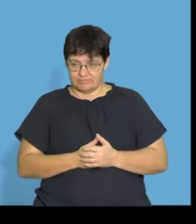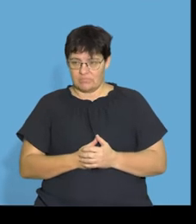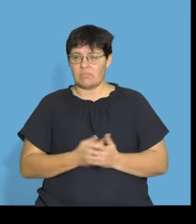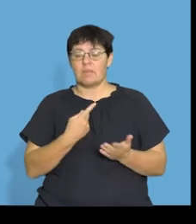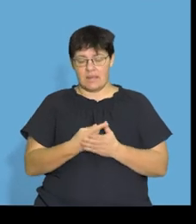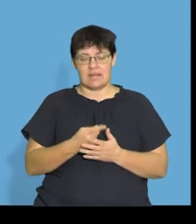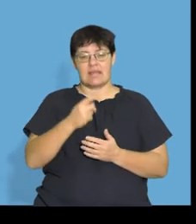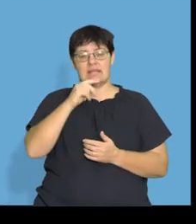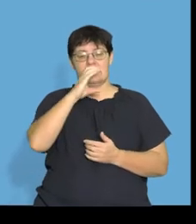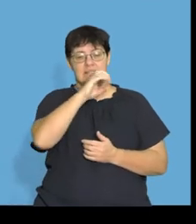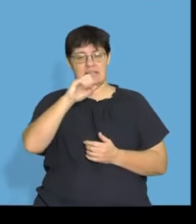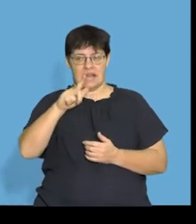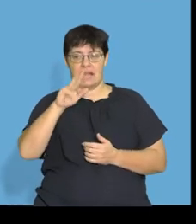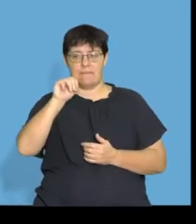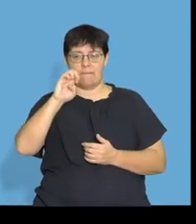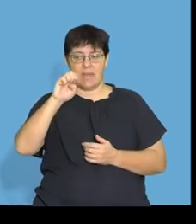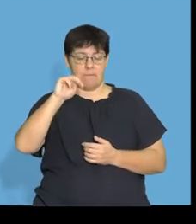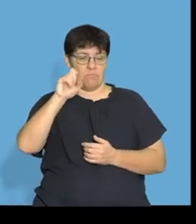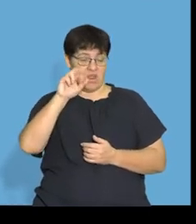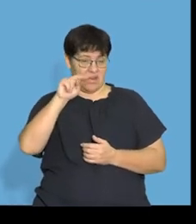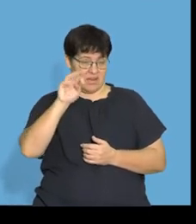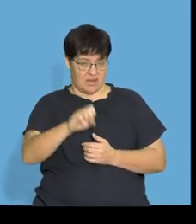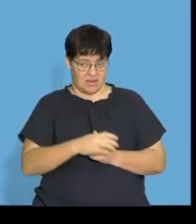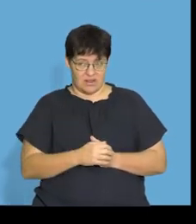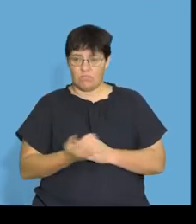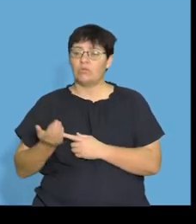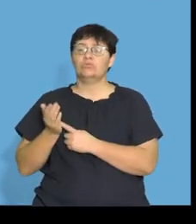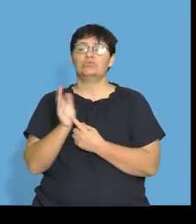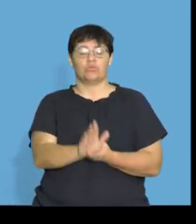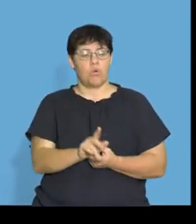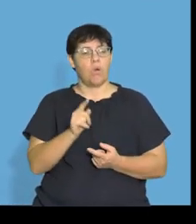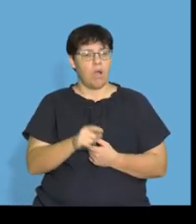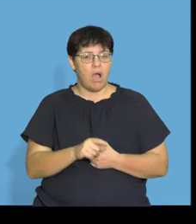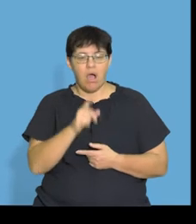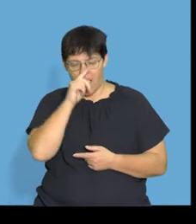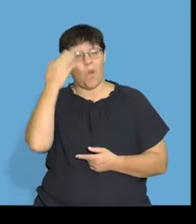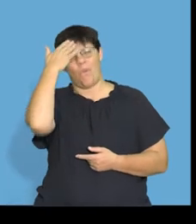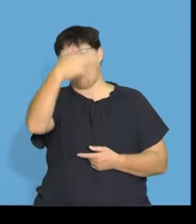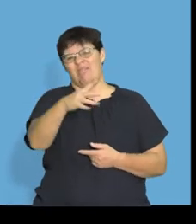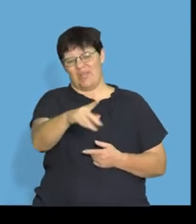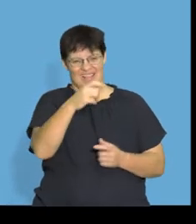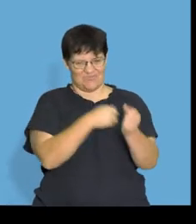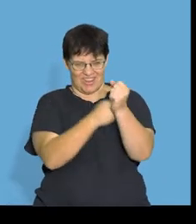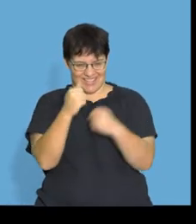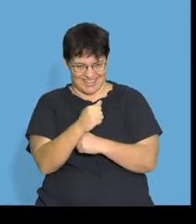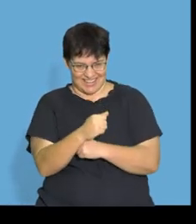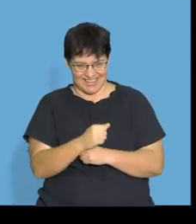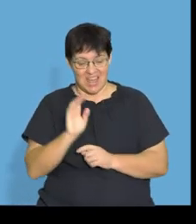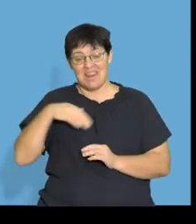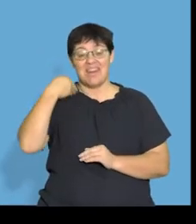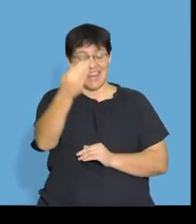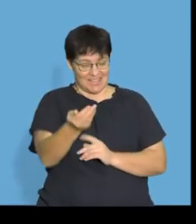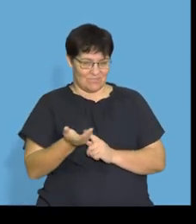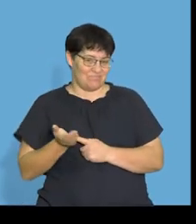And here, this is called a cell membrane. And the cell membrane, I'm going to show you, you're going to be very familiar with this